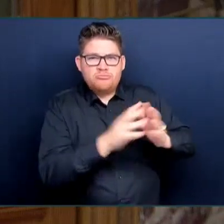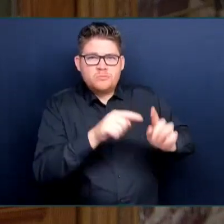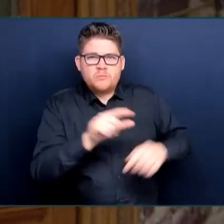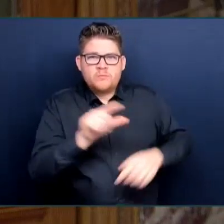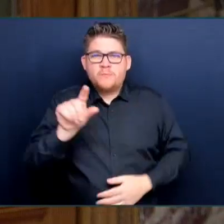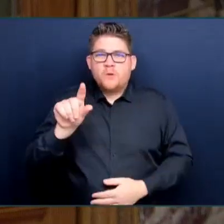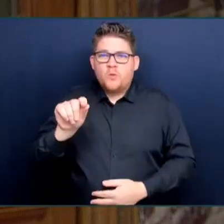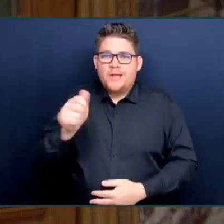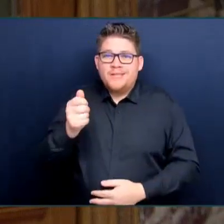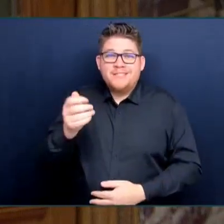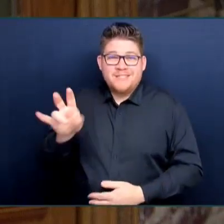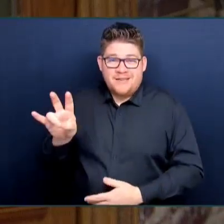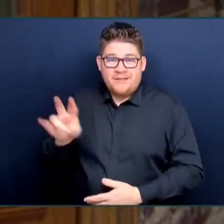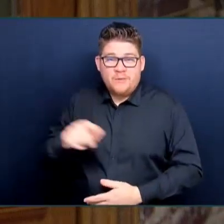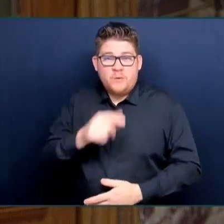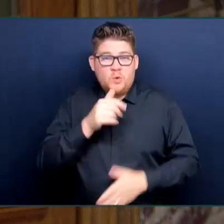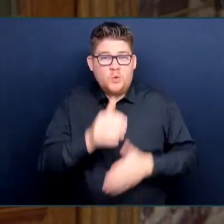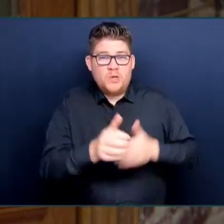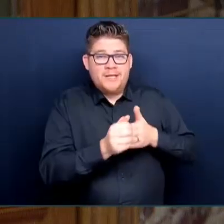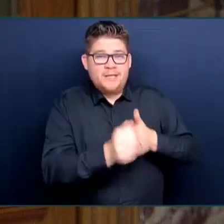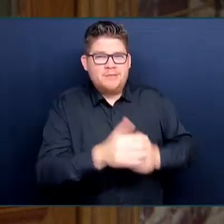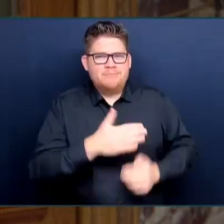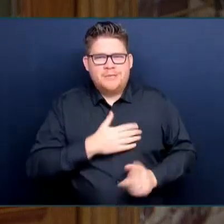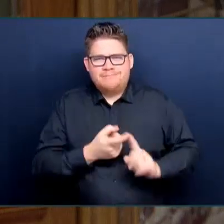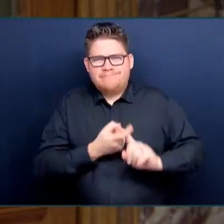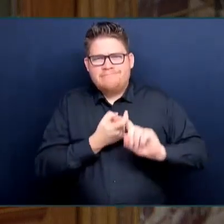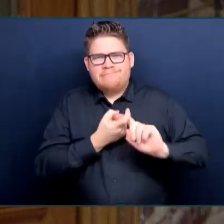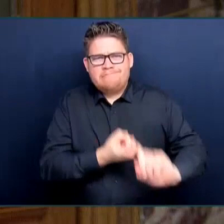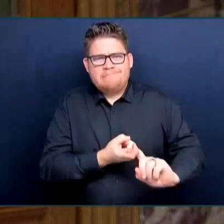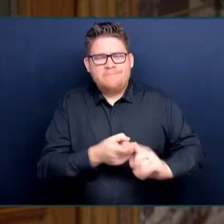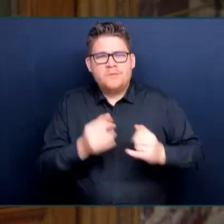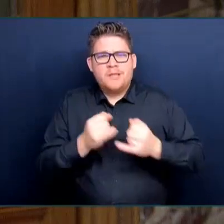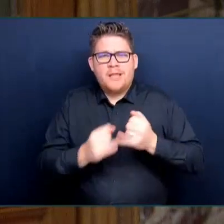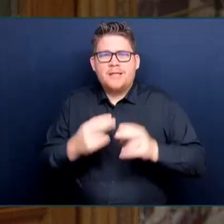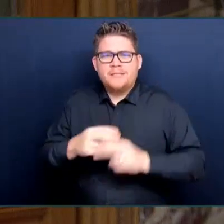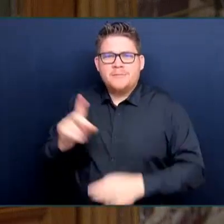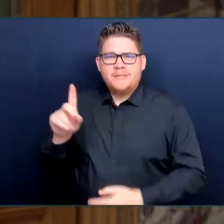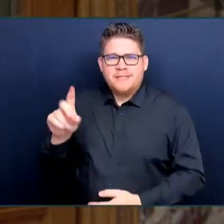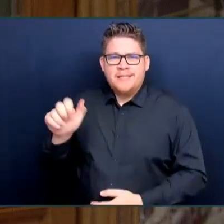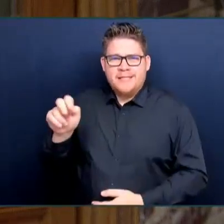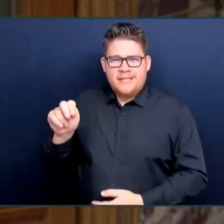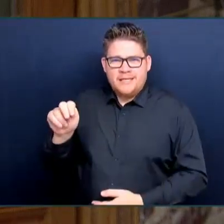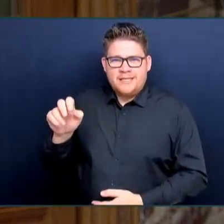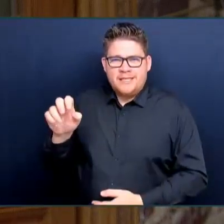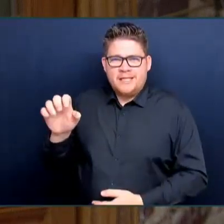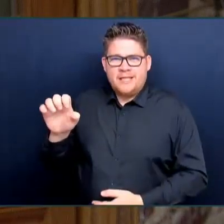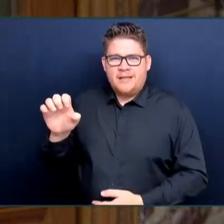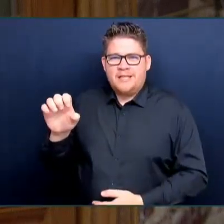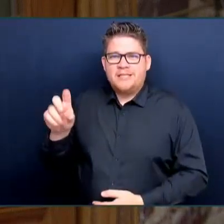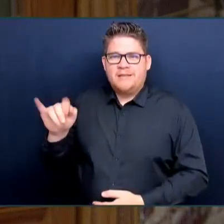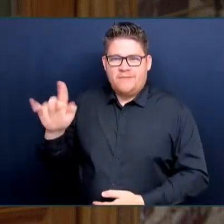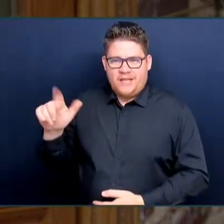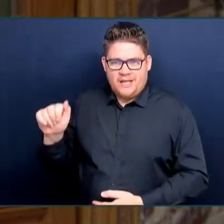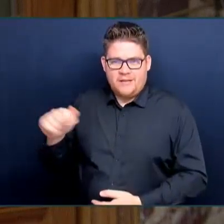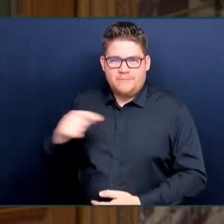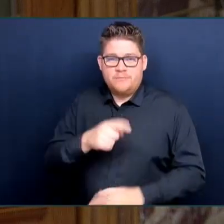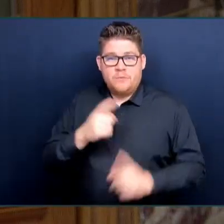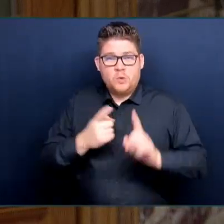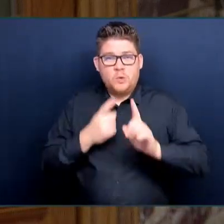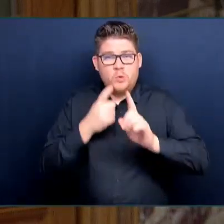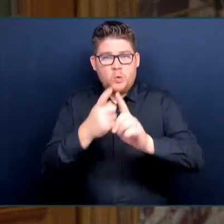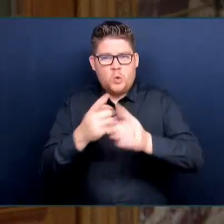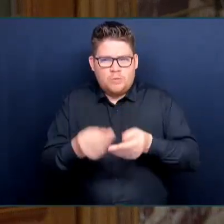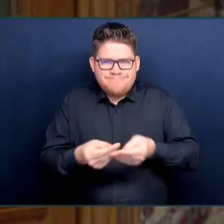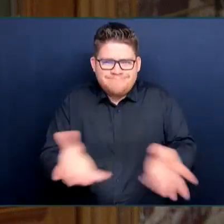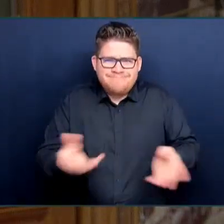Nourish Cowichan has rapidly expanded to meet the community's need for affordable, accessible food. Today, more than a dozen schools, three daycares and